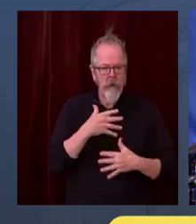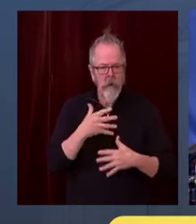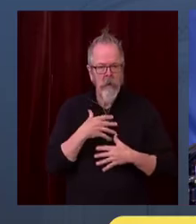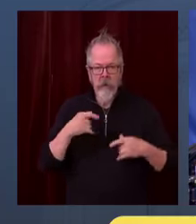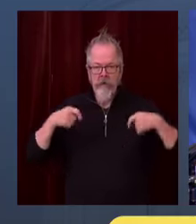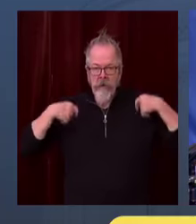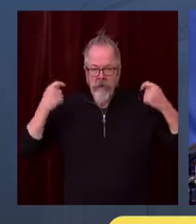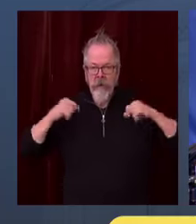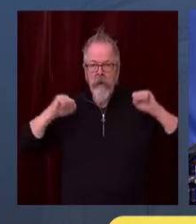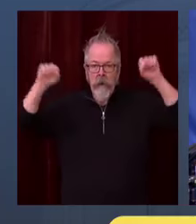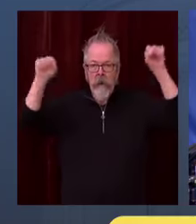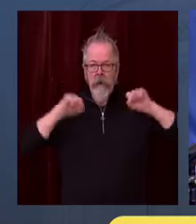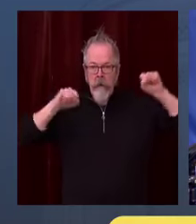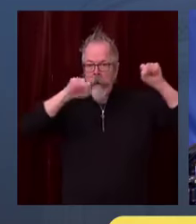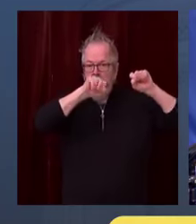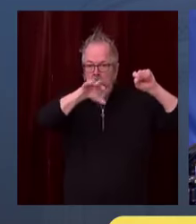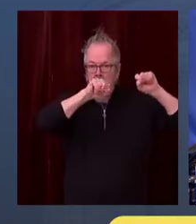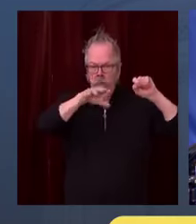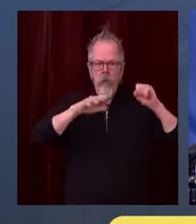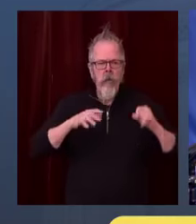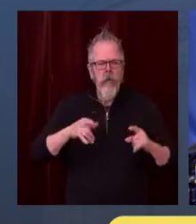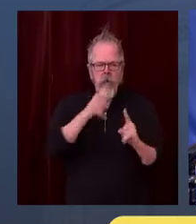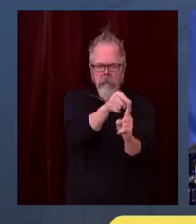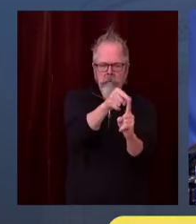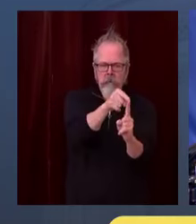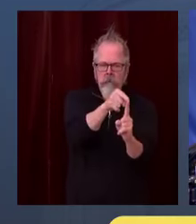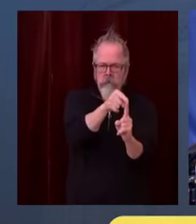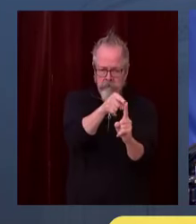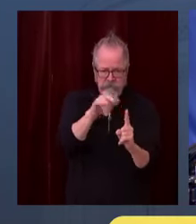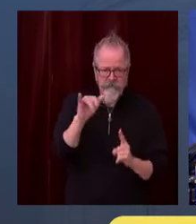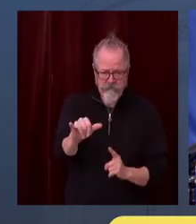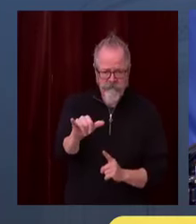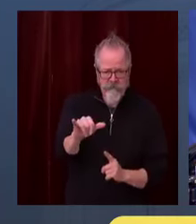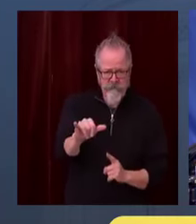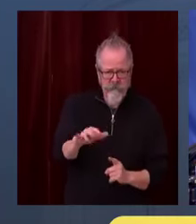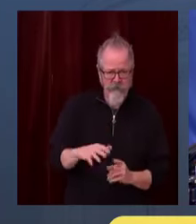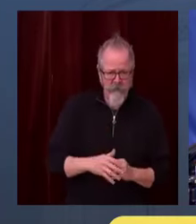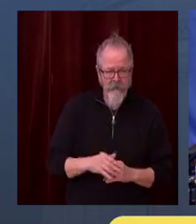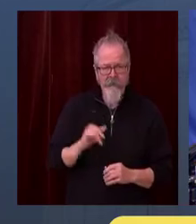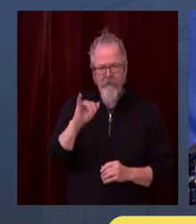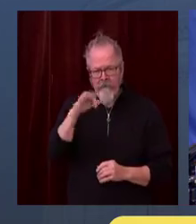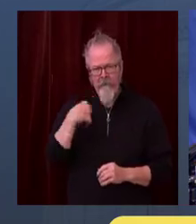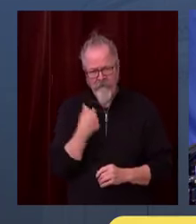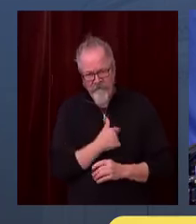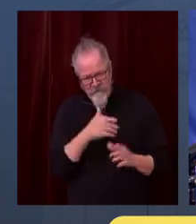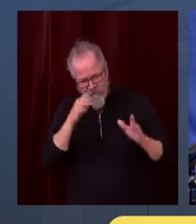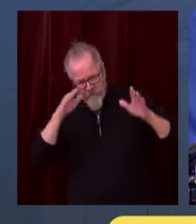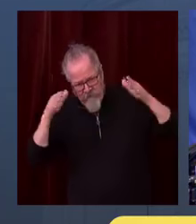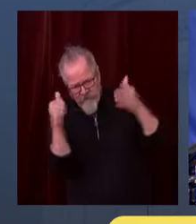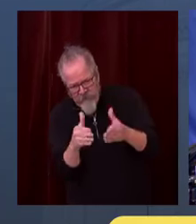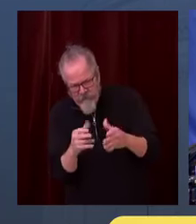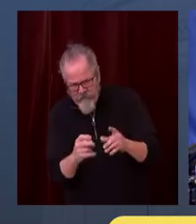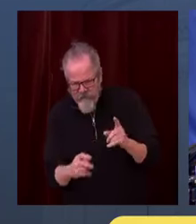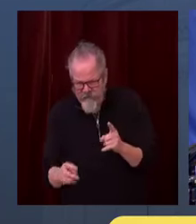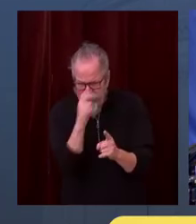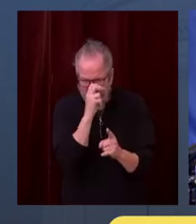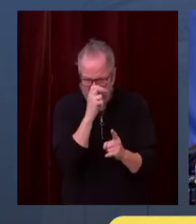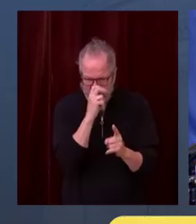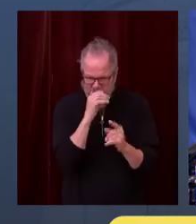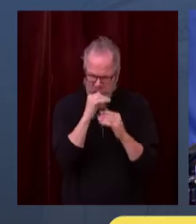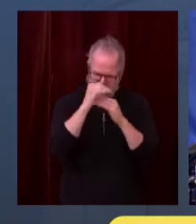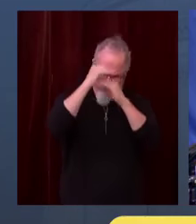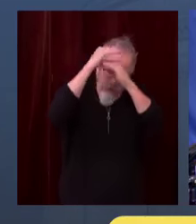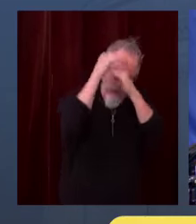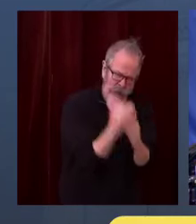chance of reducing this rate of this transmission. If we can do that without more laid off construction workers